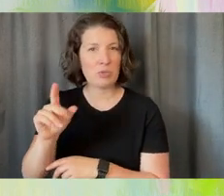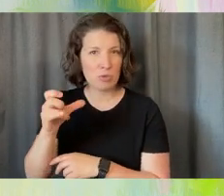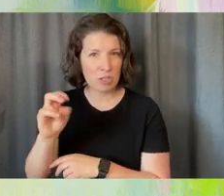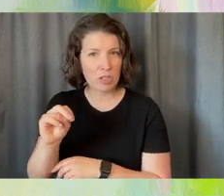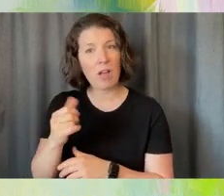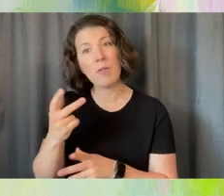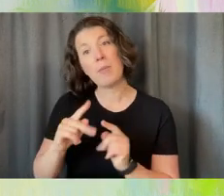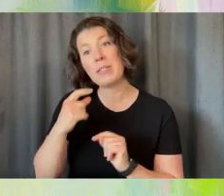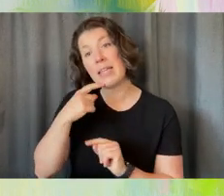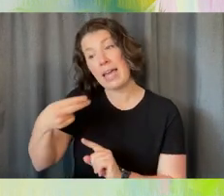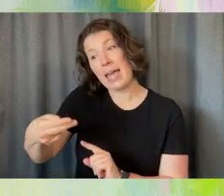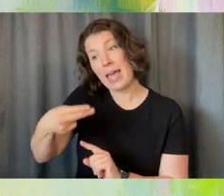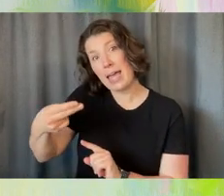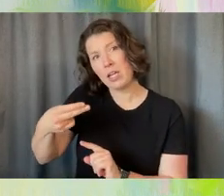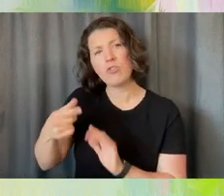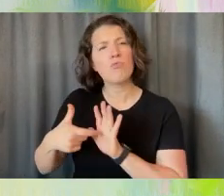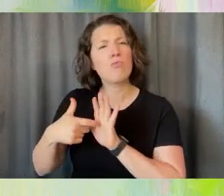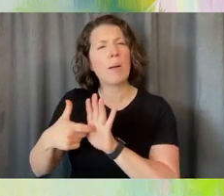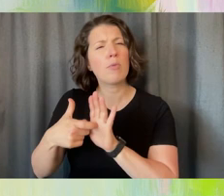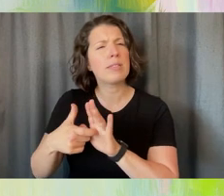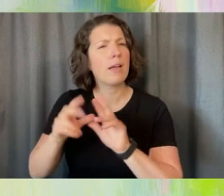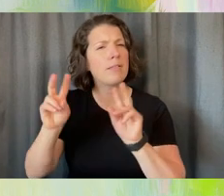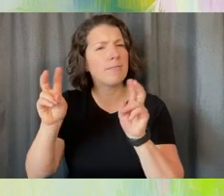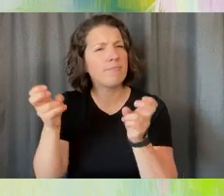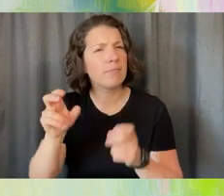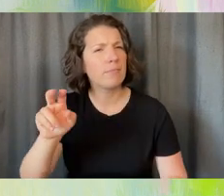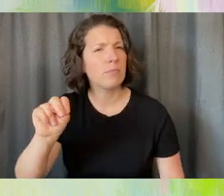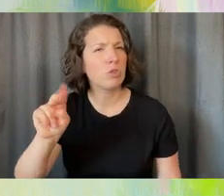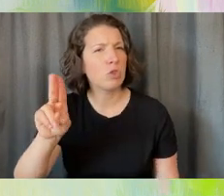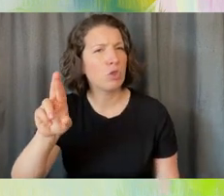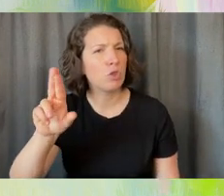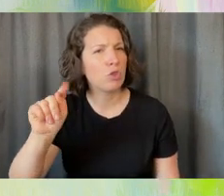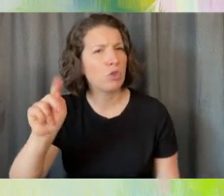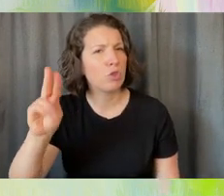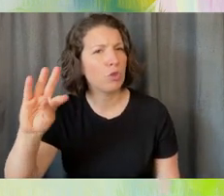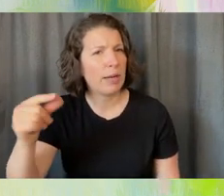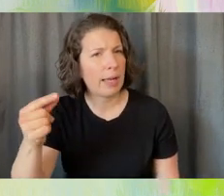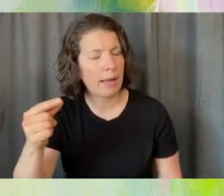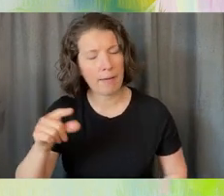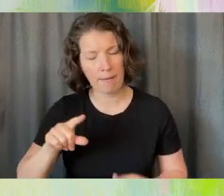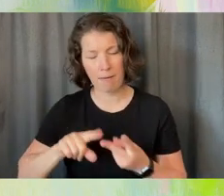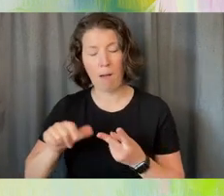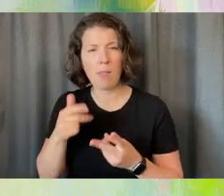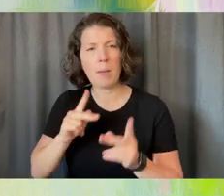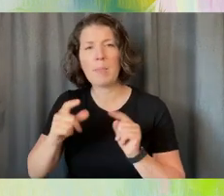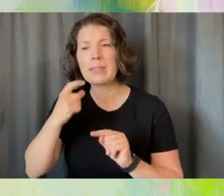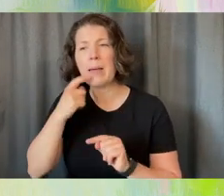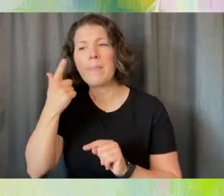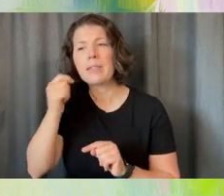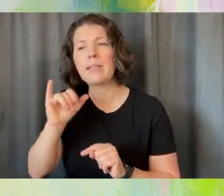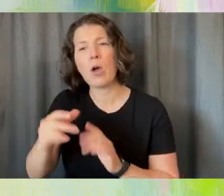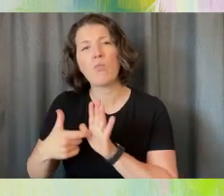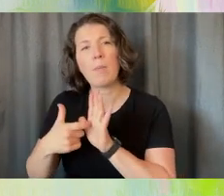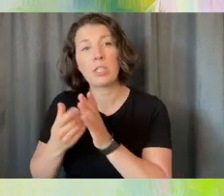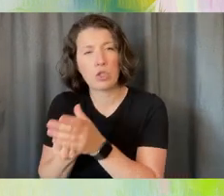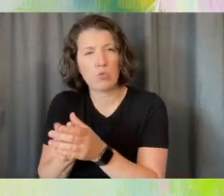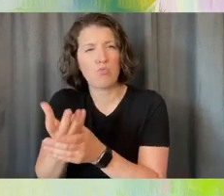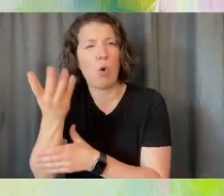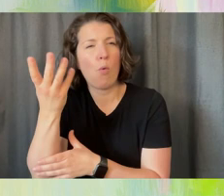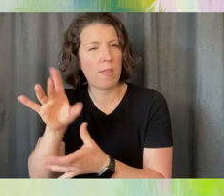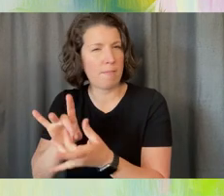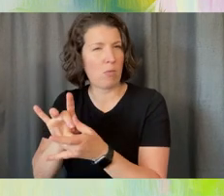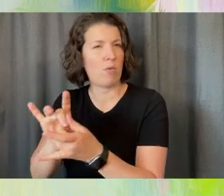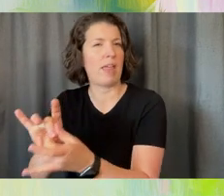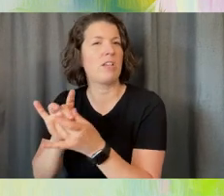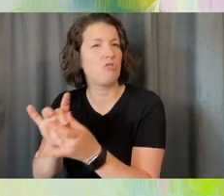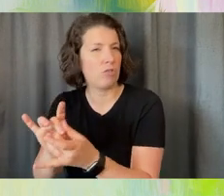nurturing. H because it represents growth of my relationship with my care team. So a lot about nurturing and